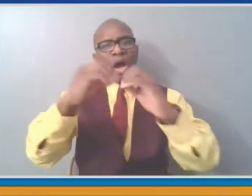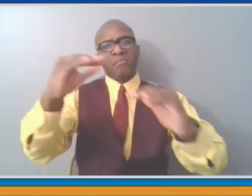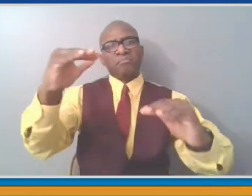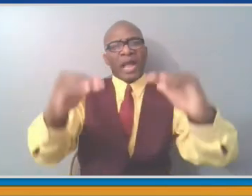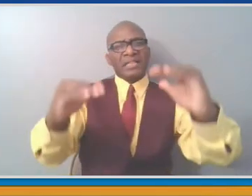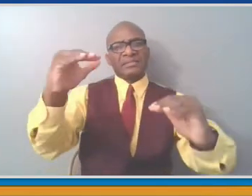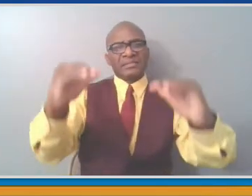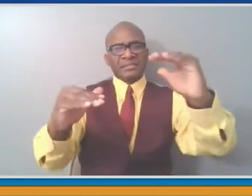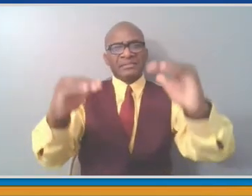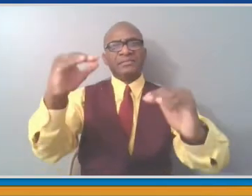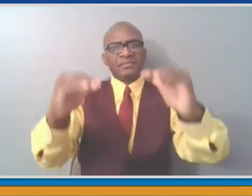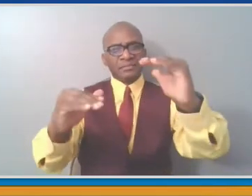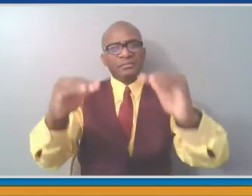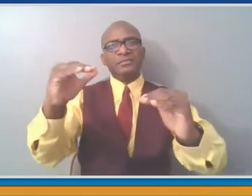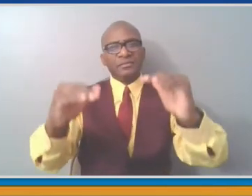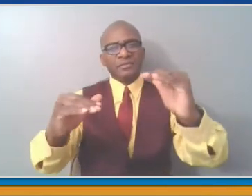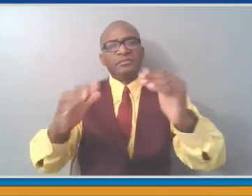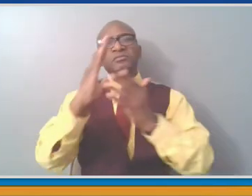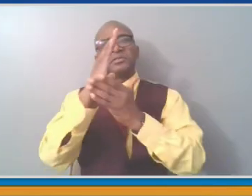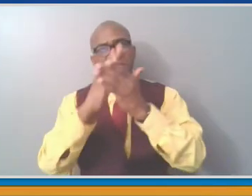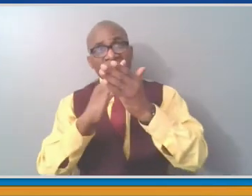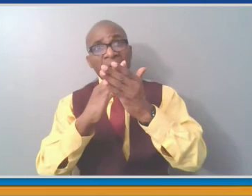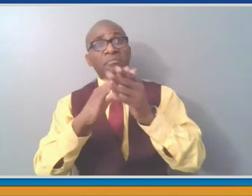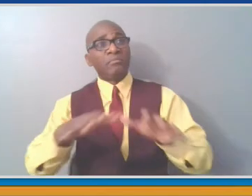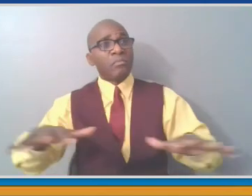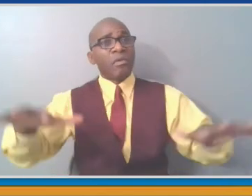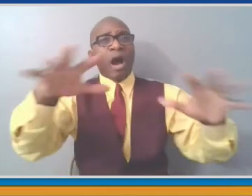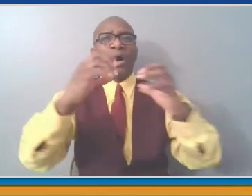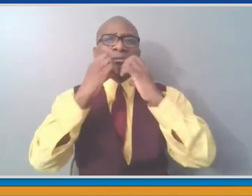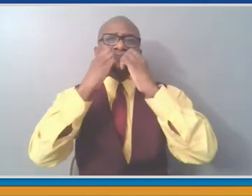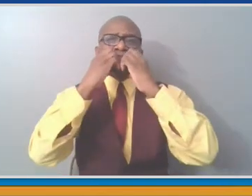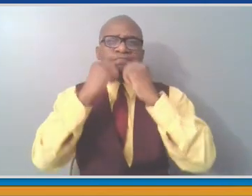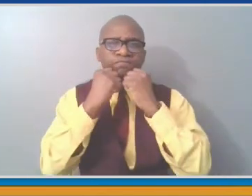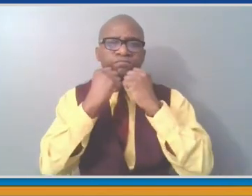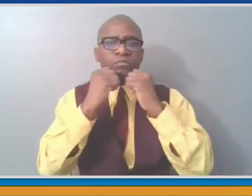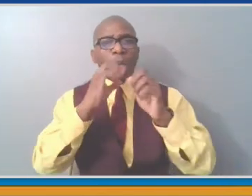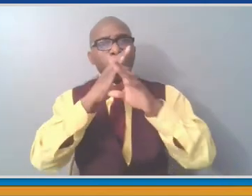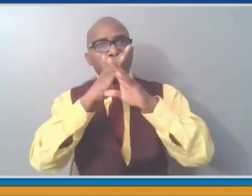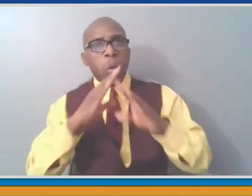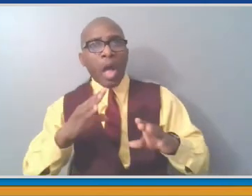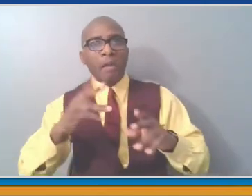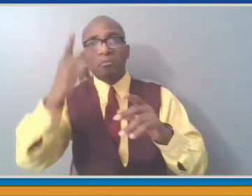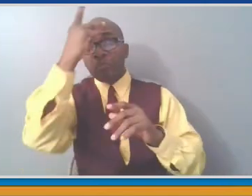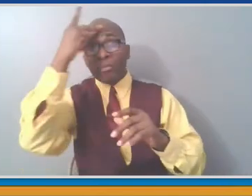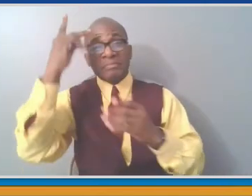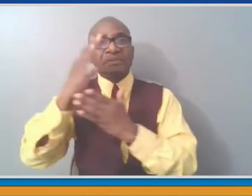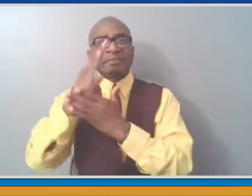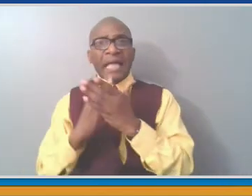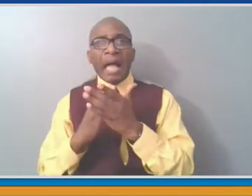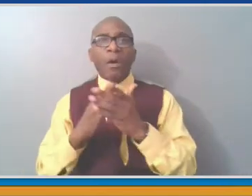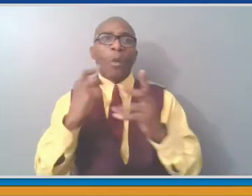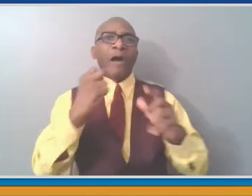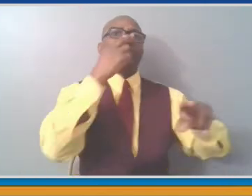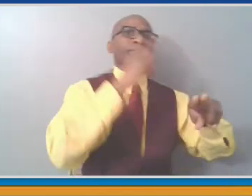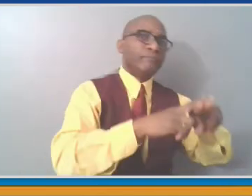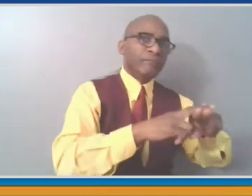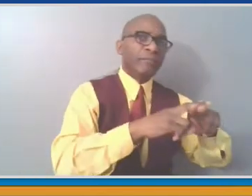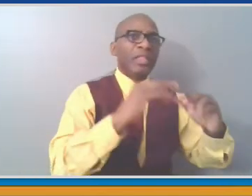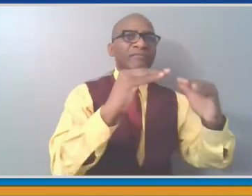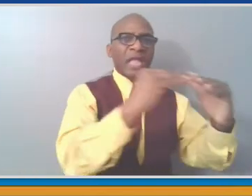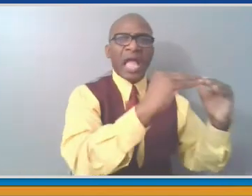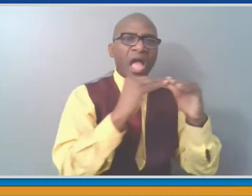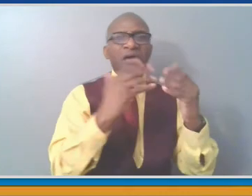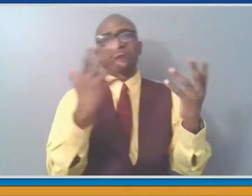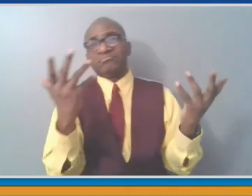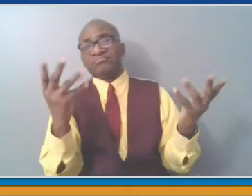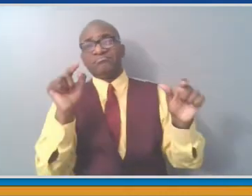promised you a week ago. We have not done anything outside of the norm of normal decision making. I took some umbrage at some of